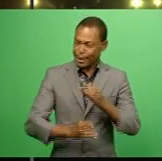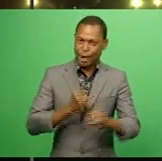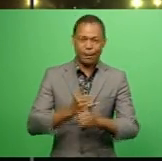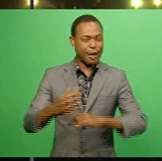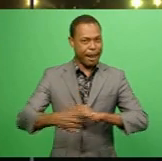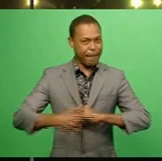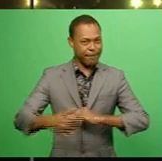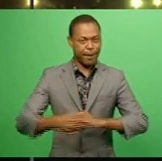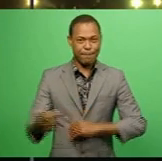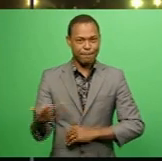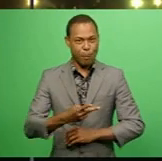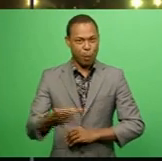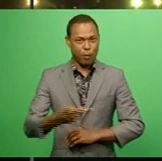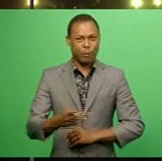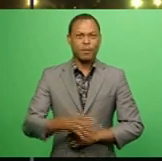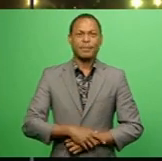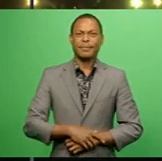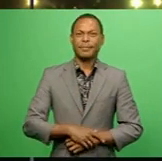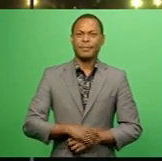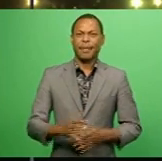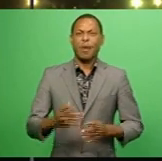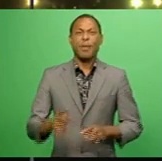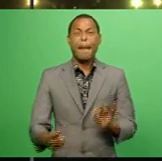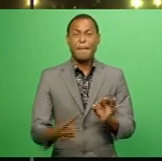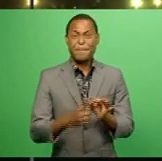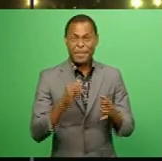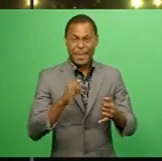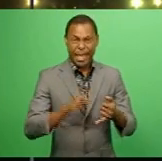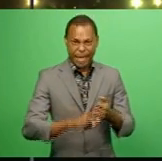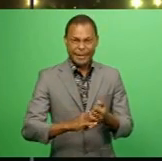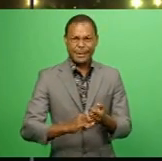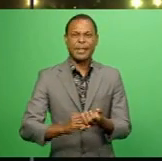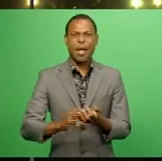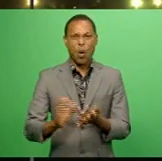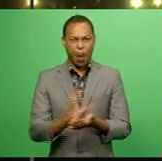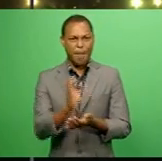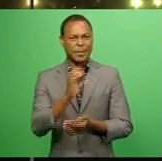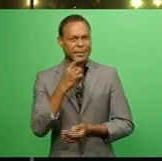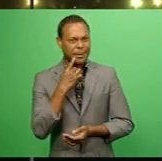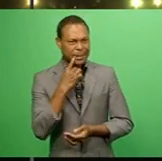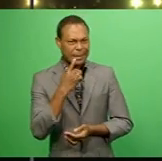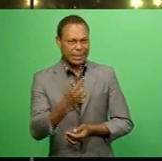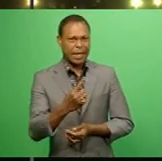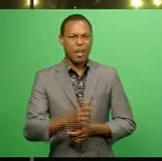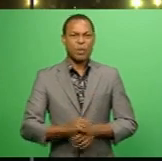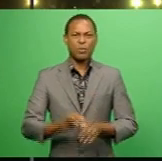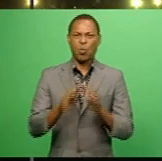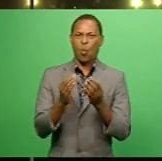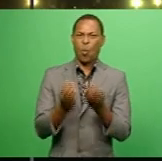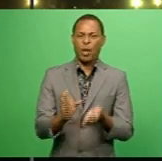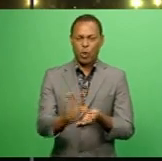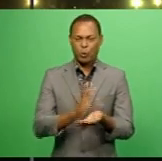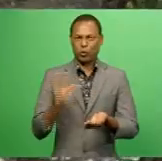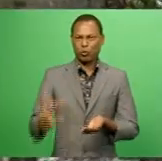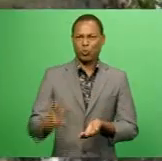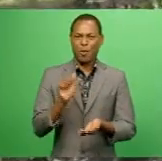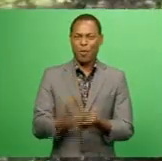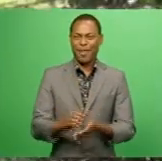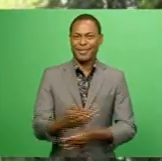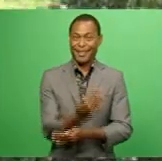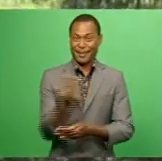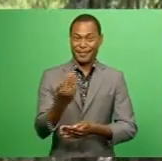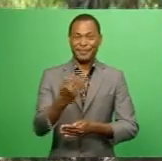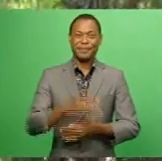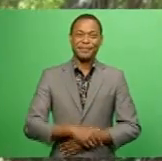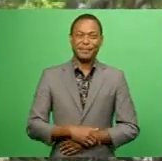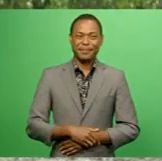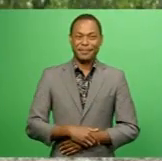Kurai Tandulala reports this was highlighted by Permanent Secretary for Commerce, Shaheen Ali, during World Consumer Rights Day. The Permanent